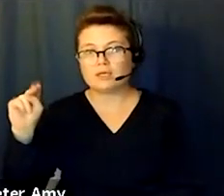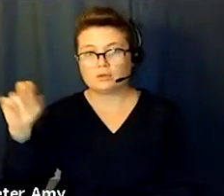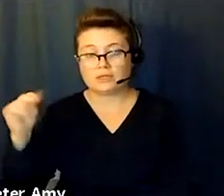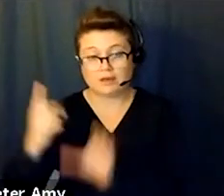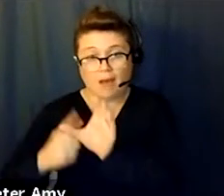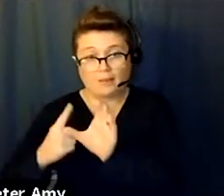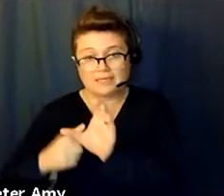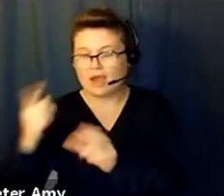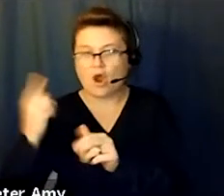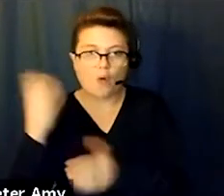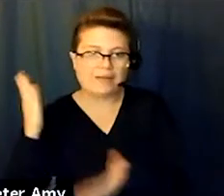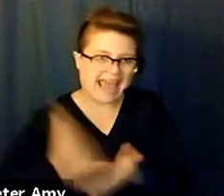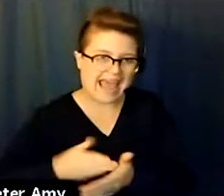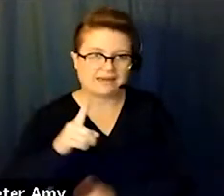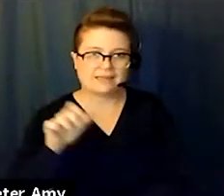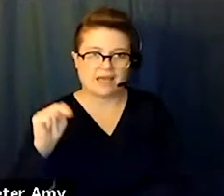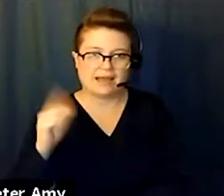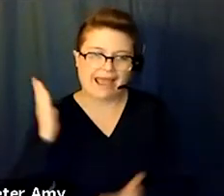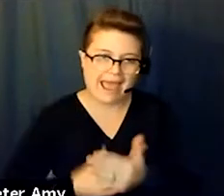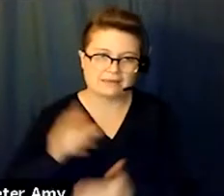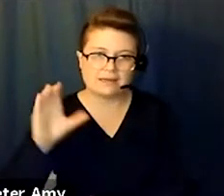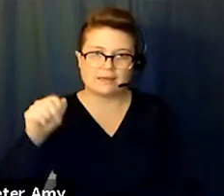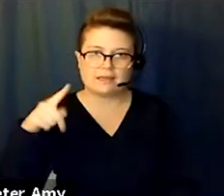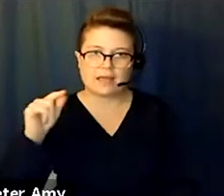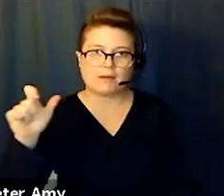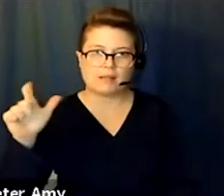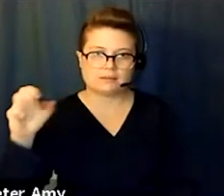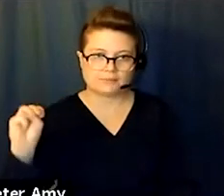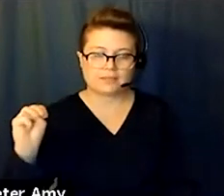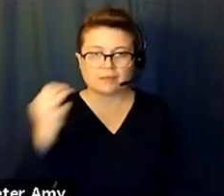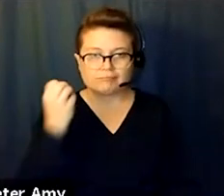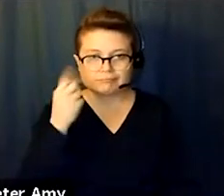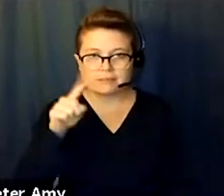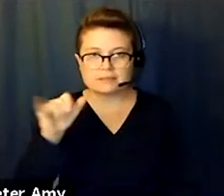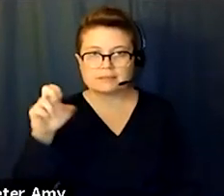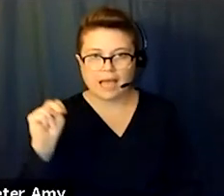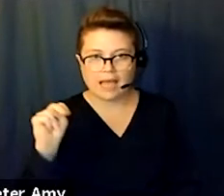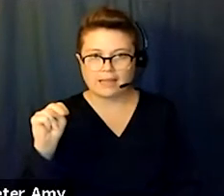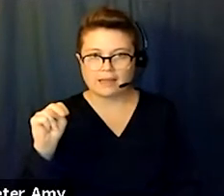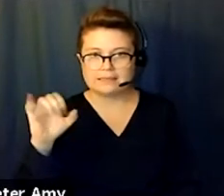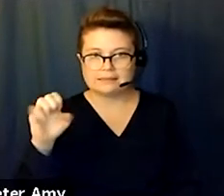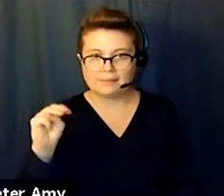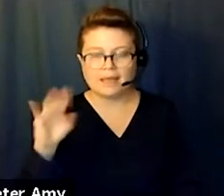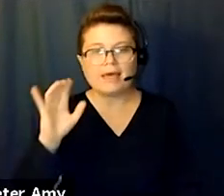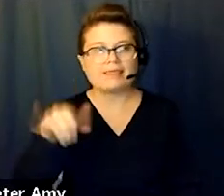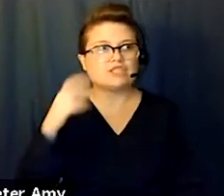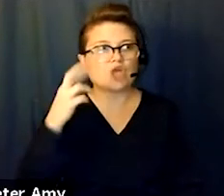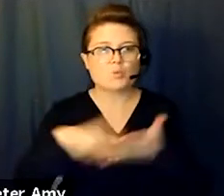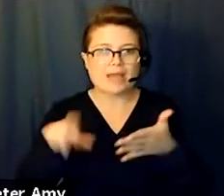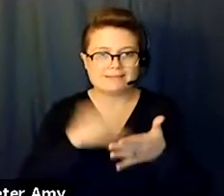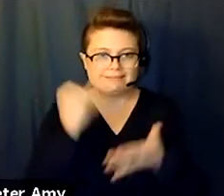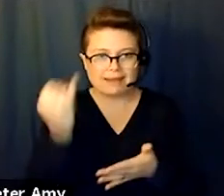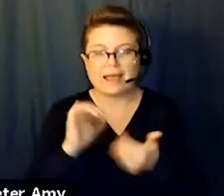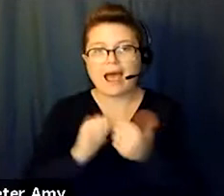anti-Zionism, of anti-imperialism, because fundamentally Zionism is based on this racist idea that Palestinians and